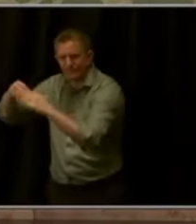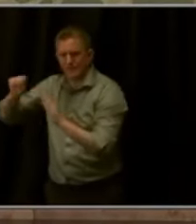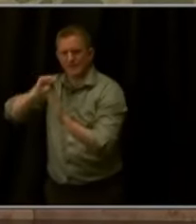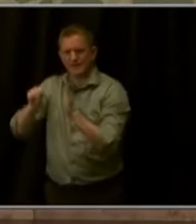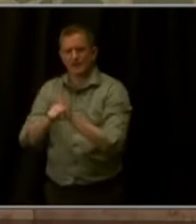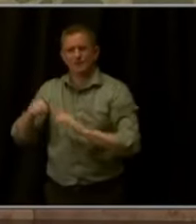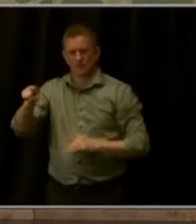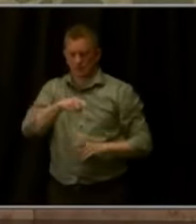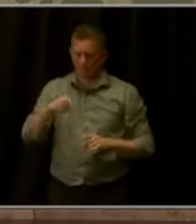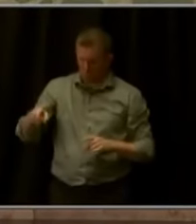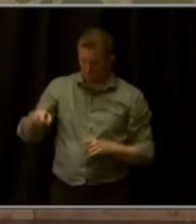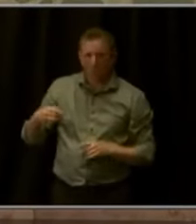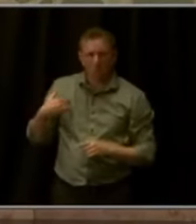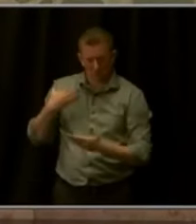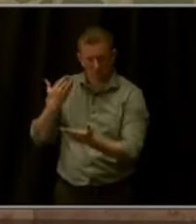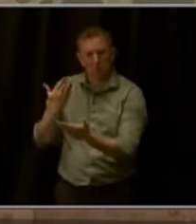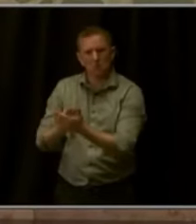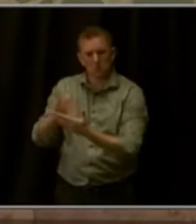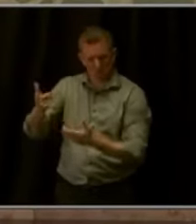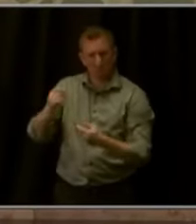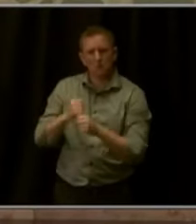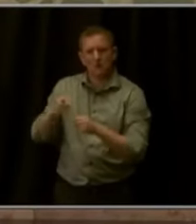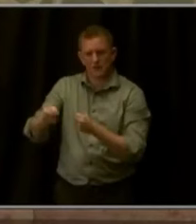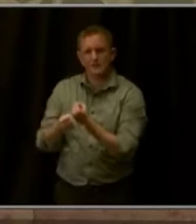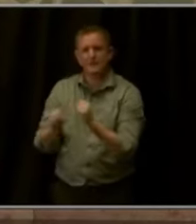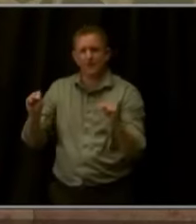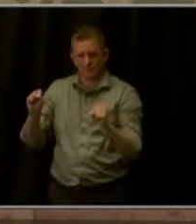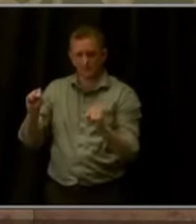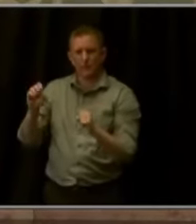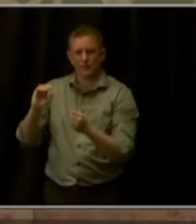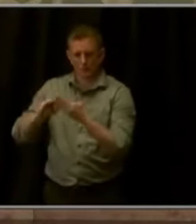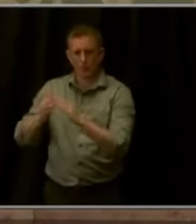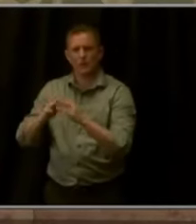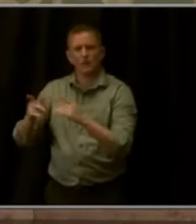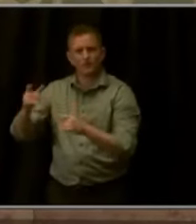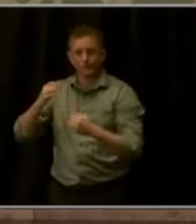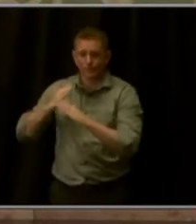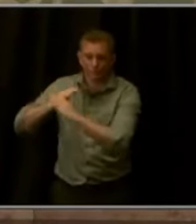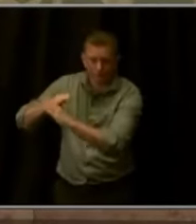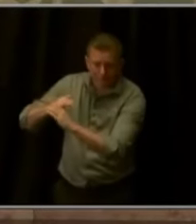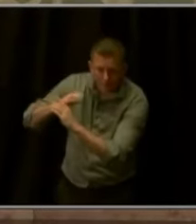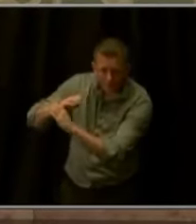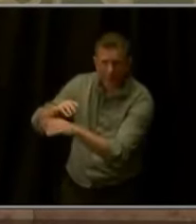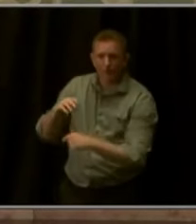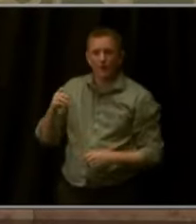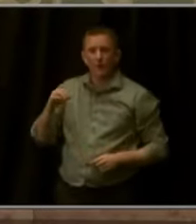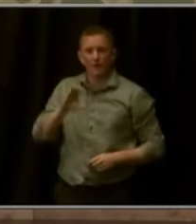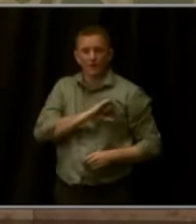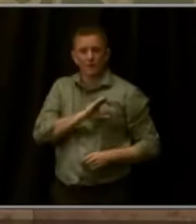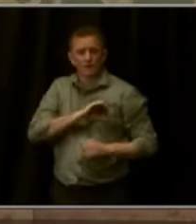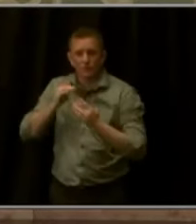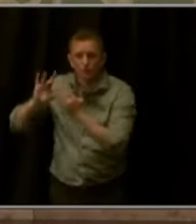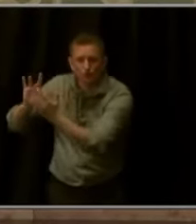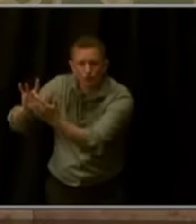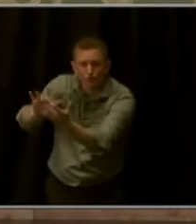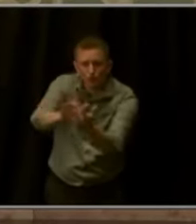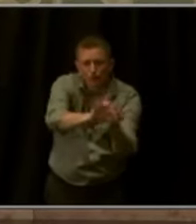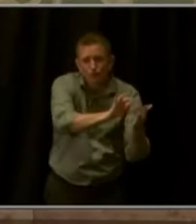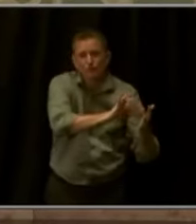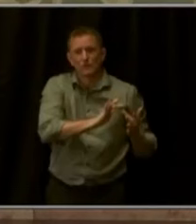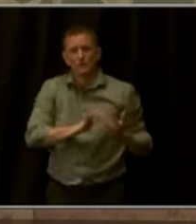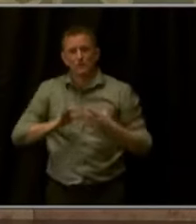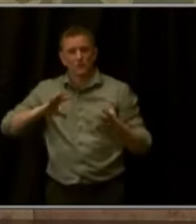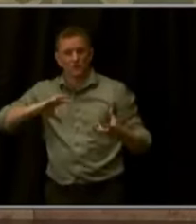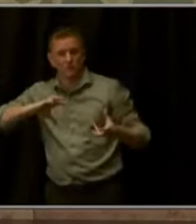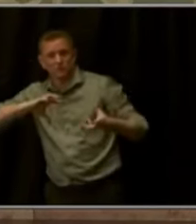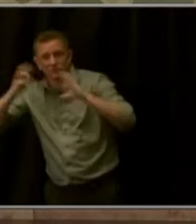such as crime prevention and violence interrupter efforts, law enforcement community outreach, crisis intervention, mentoring,